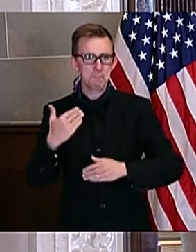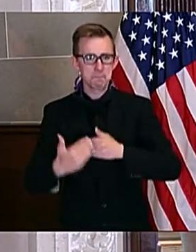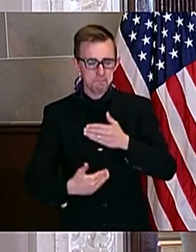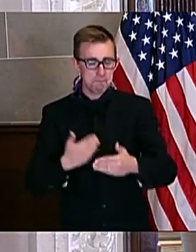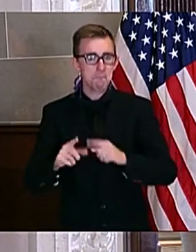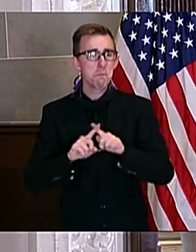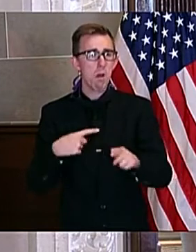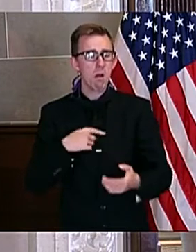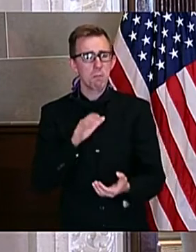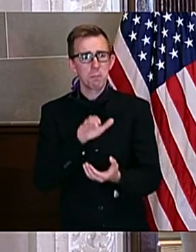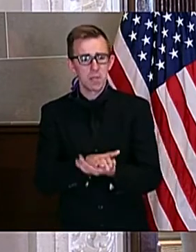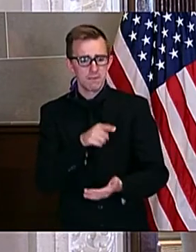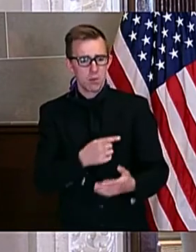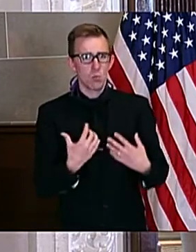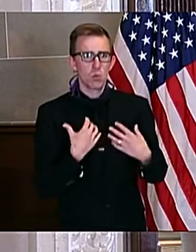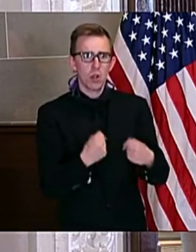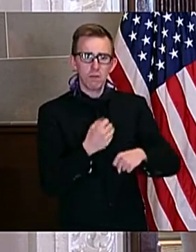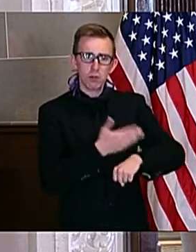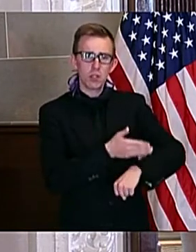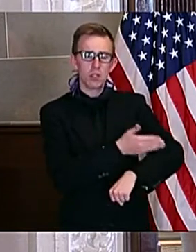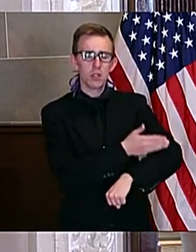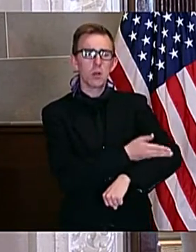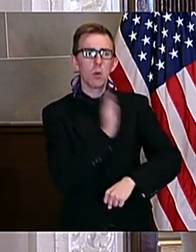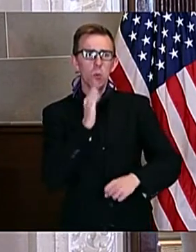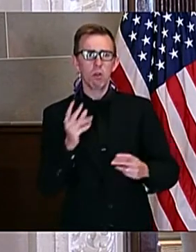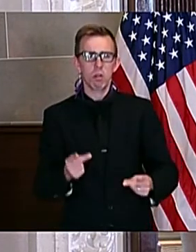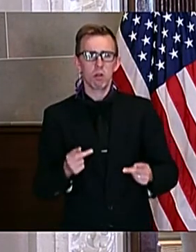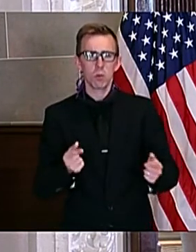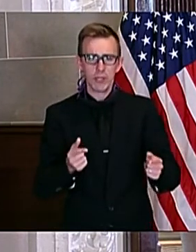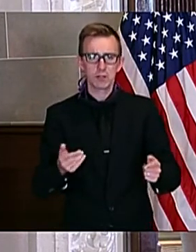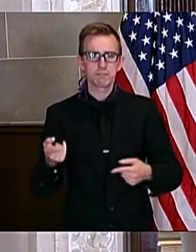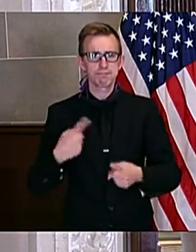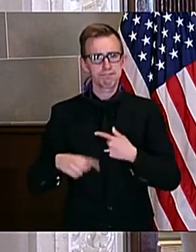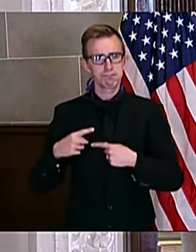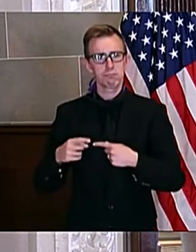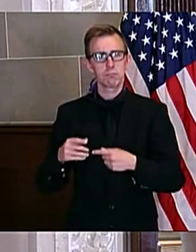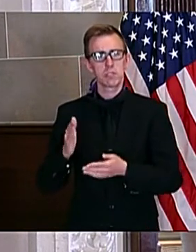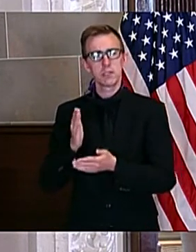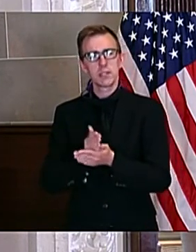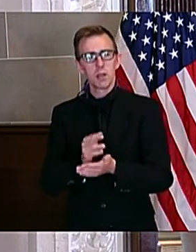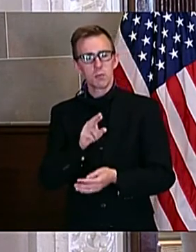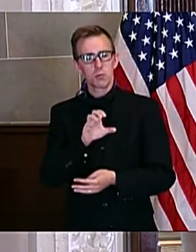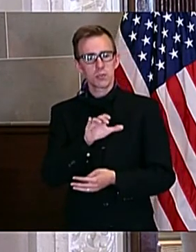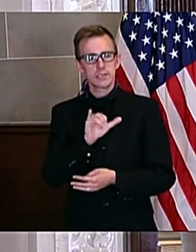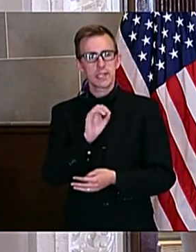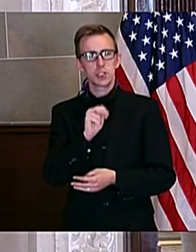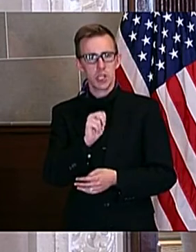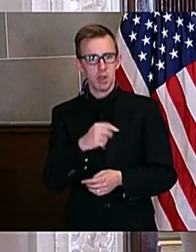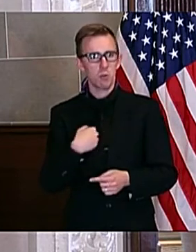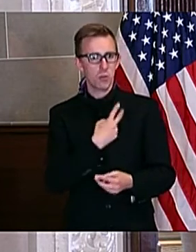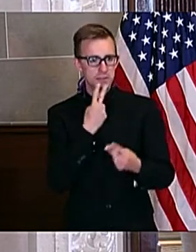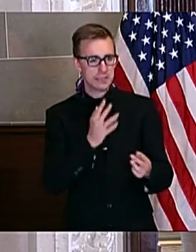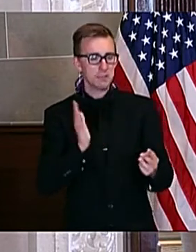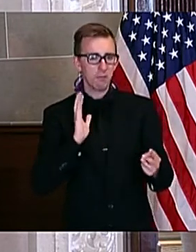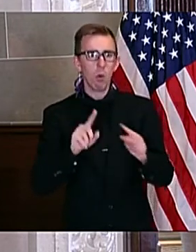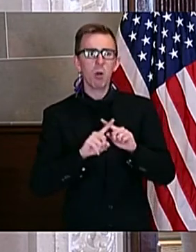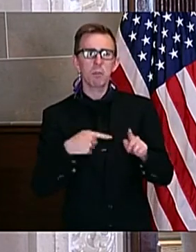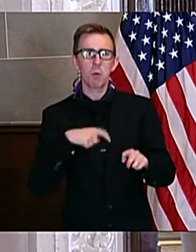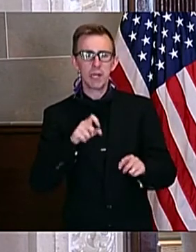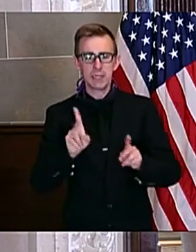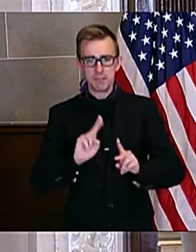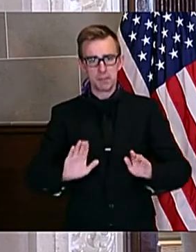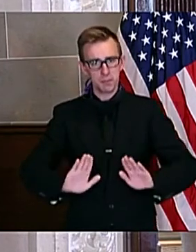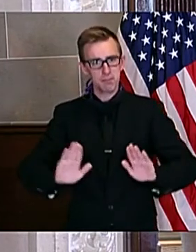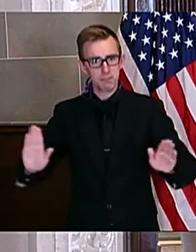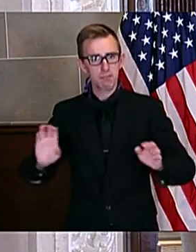still believe the recovery will come quicker than maybe some recessions that we've been through before. But we've got to get people back to work and we've got